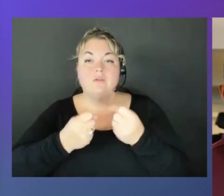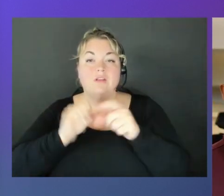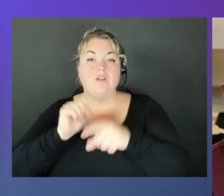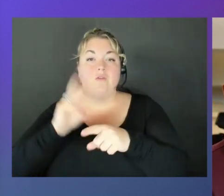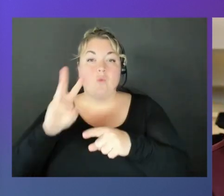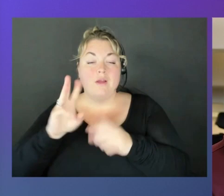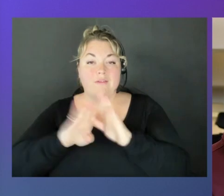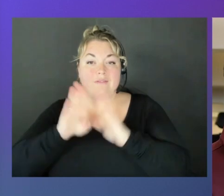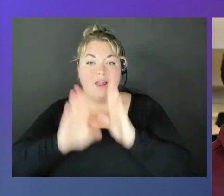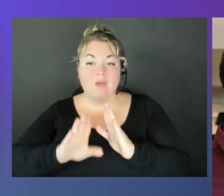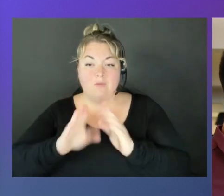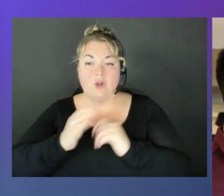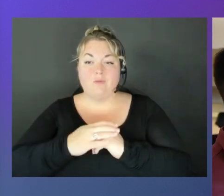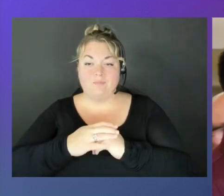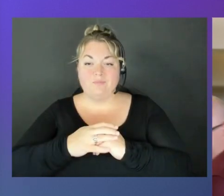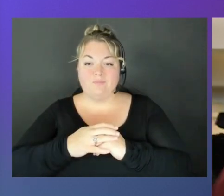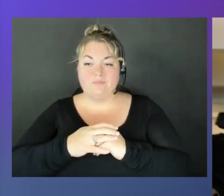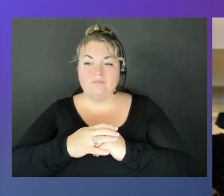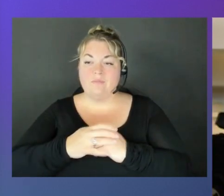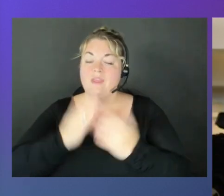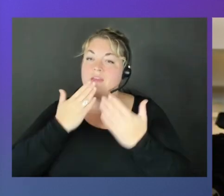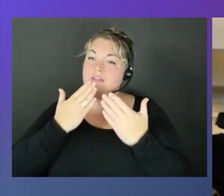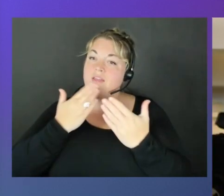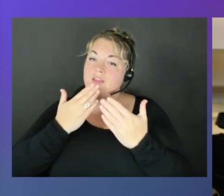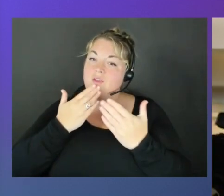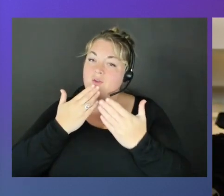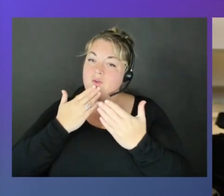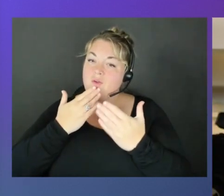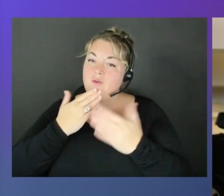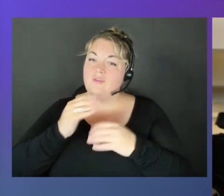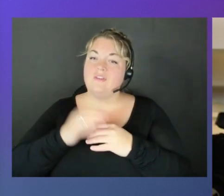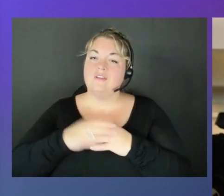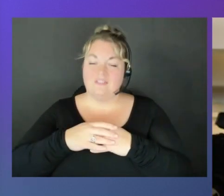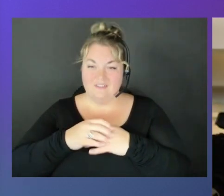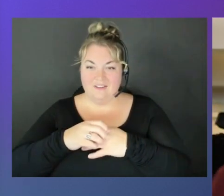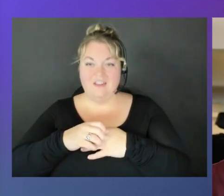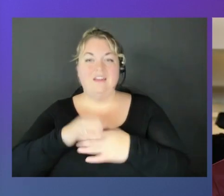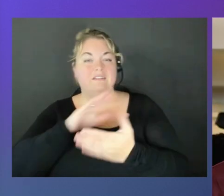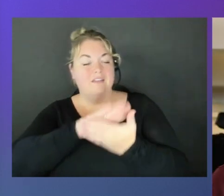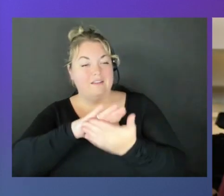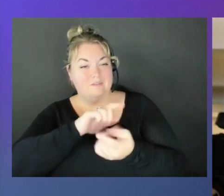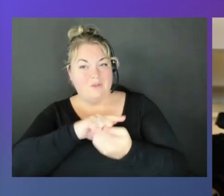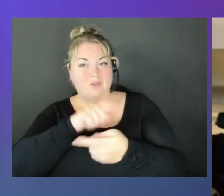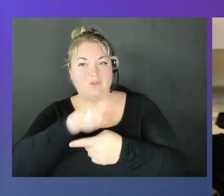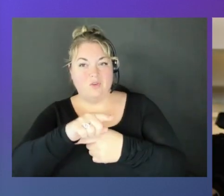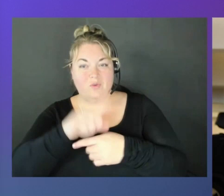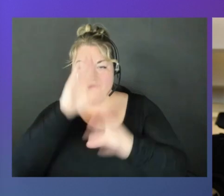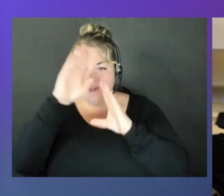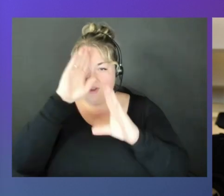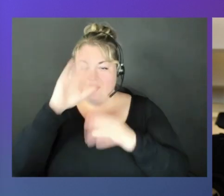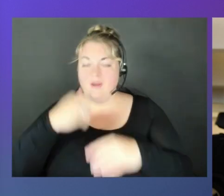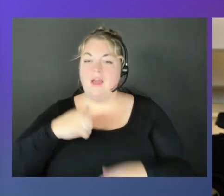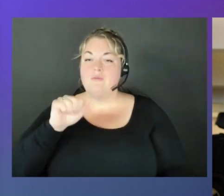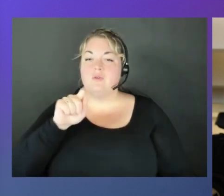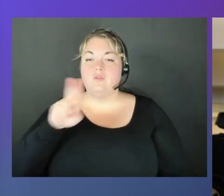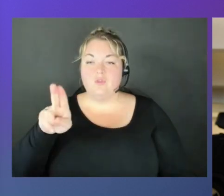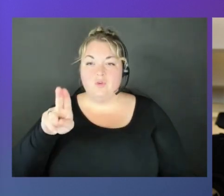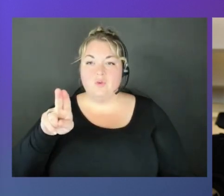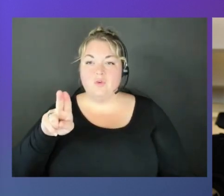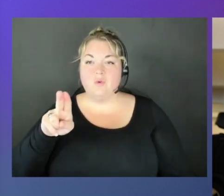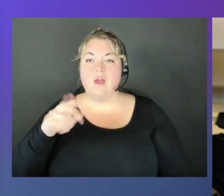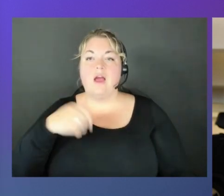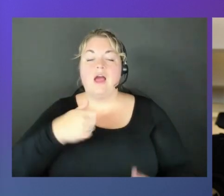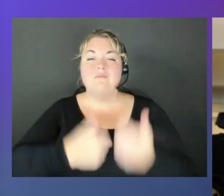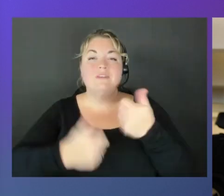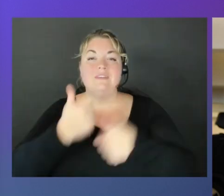developer. Thank you, Stu. Hi, Victoria. to meet you. to meet you. Hello, everyone. My name is Stu. I'm a